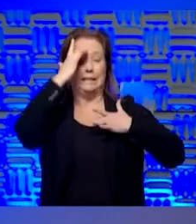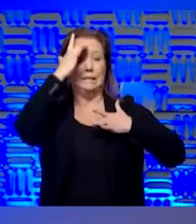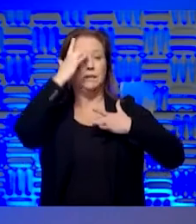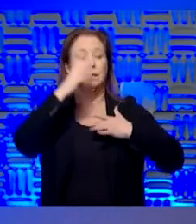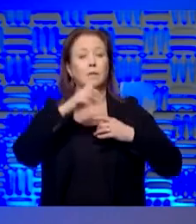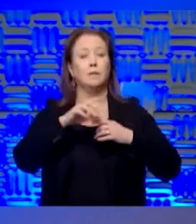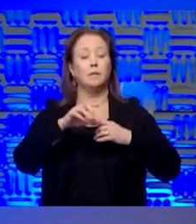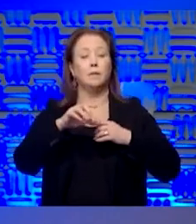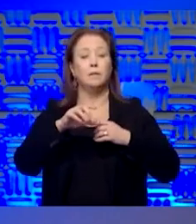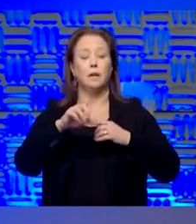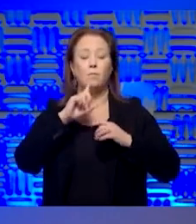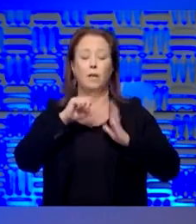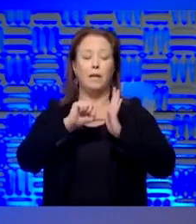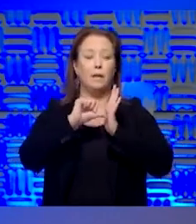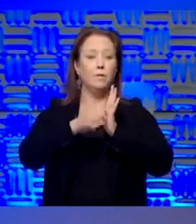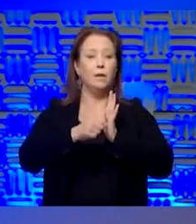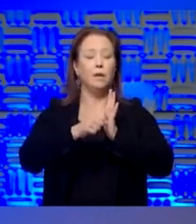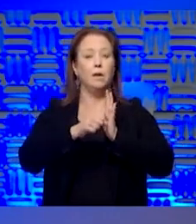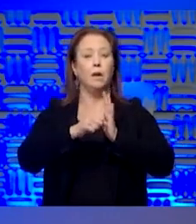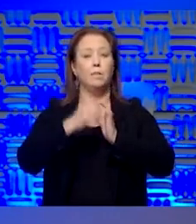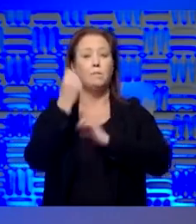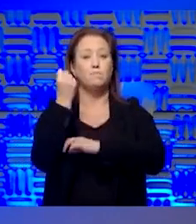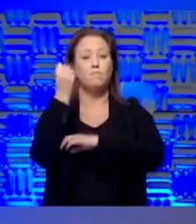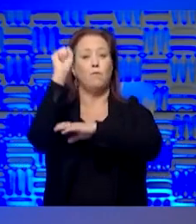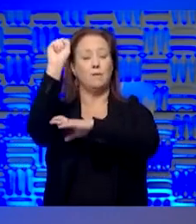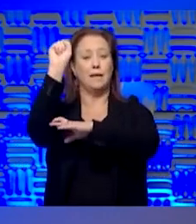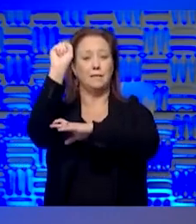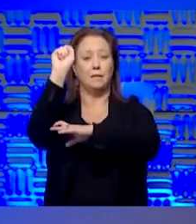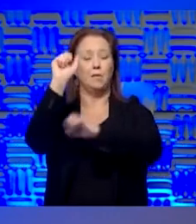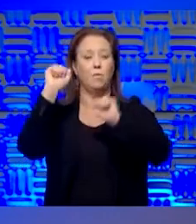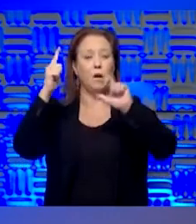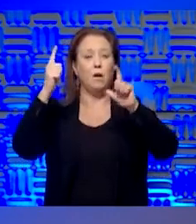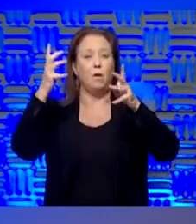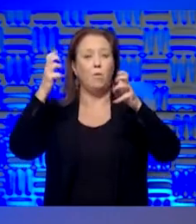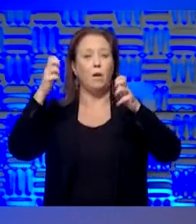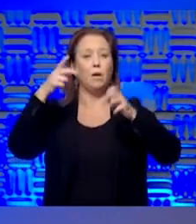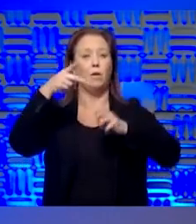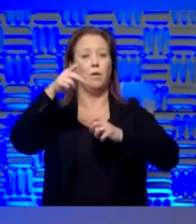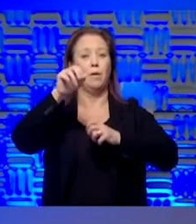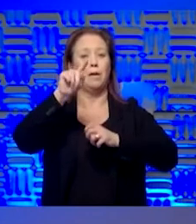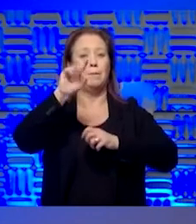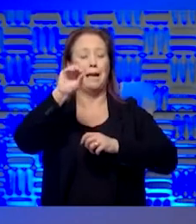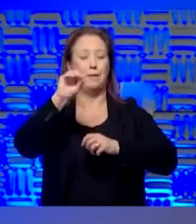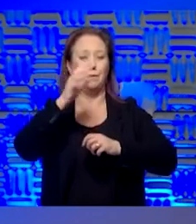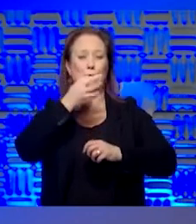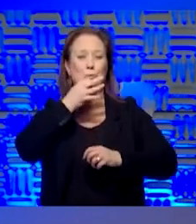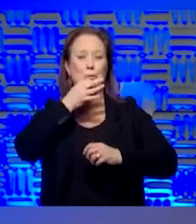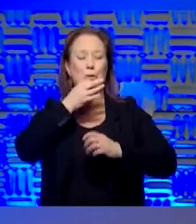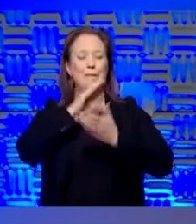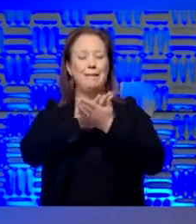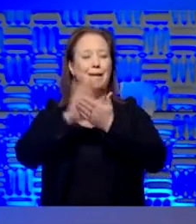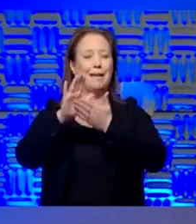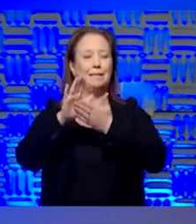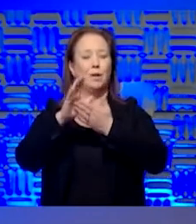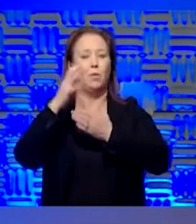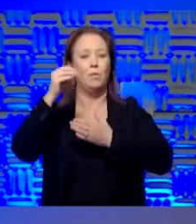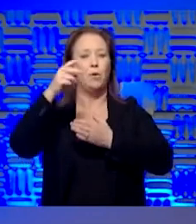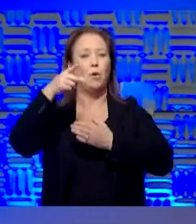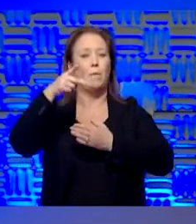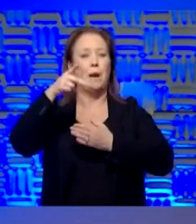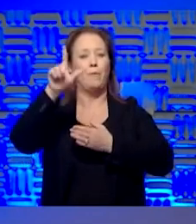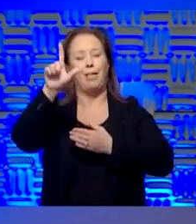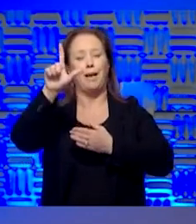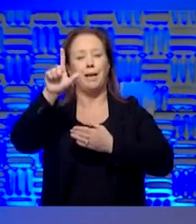But I think the salient point was about the protests. You know, we all want to go to patios now that it's going to get nice. We want to go to Power and Light